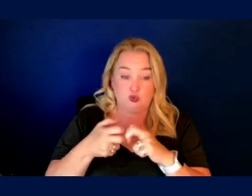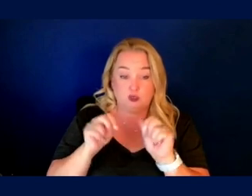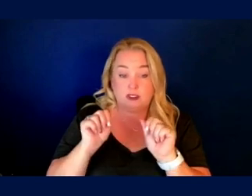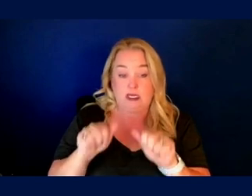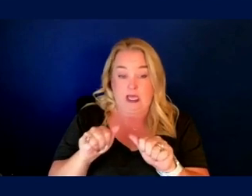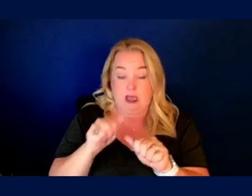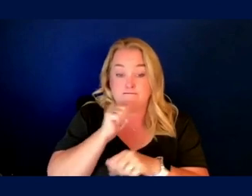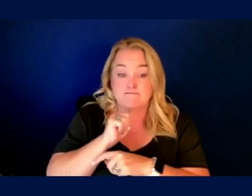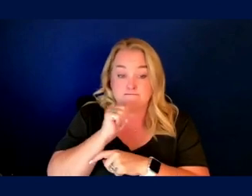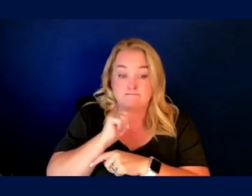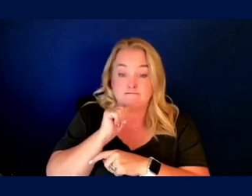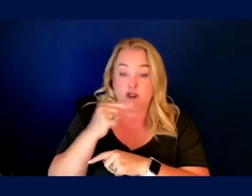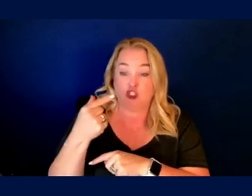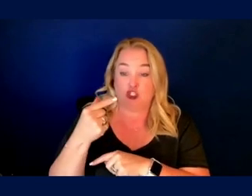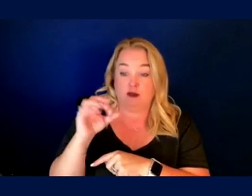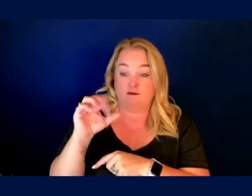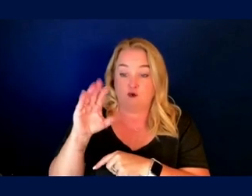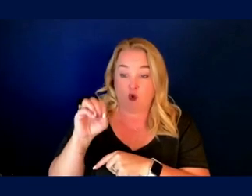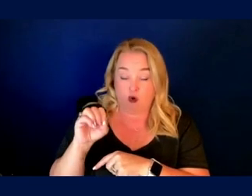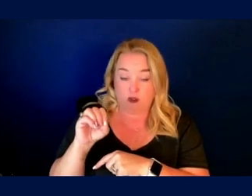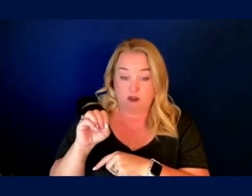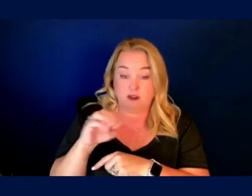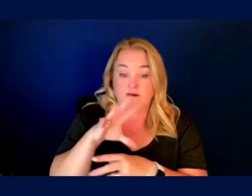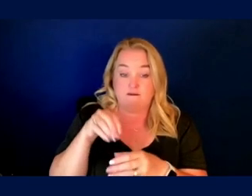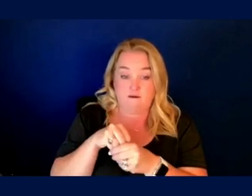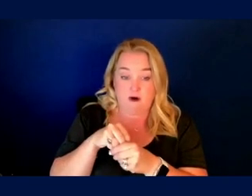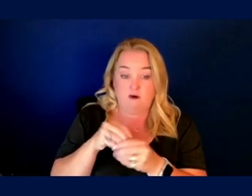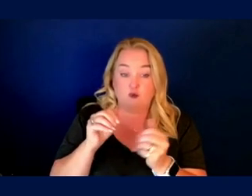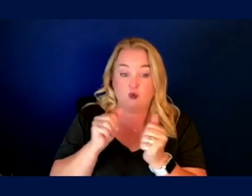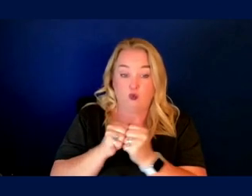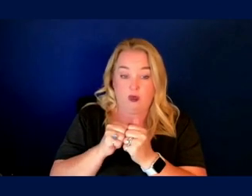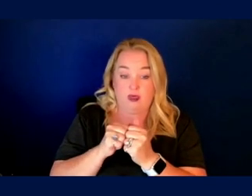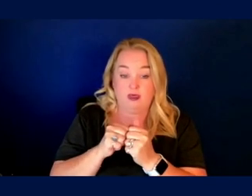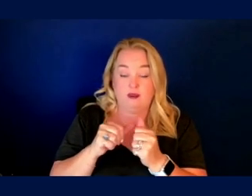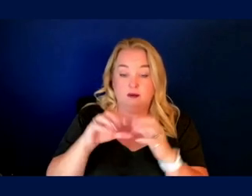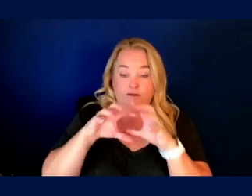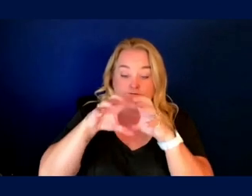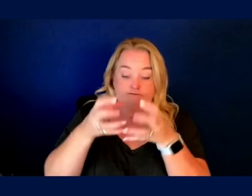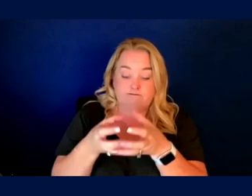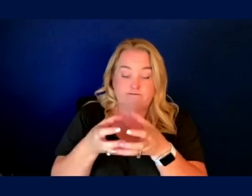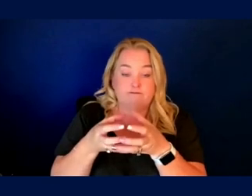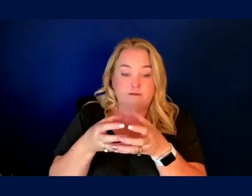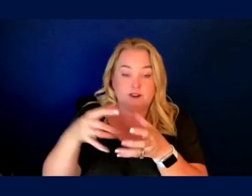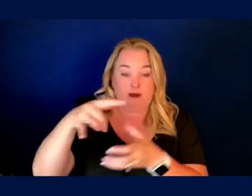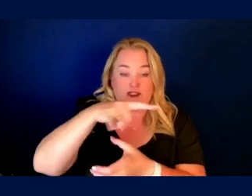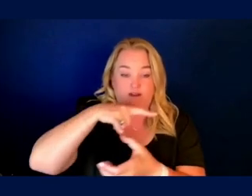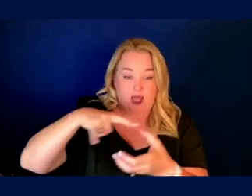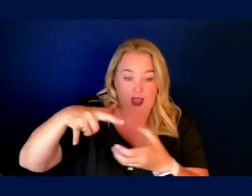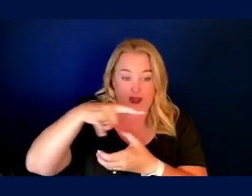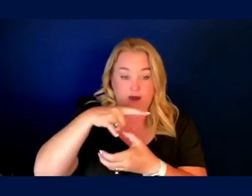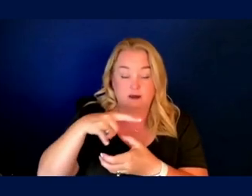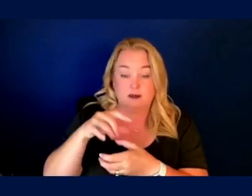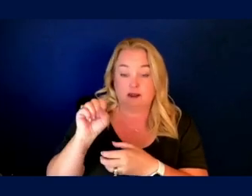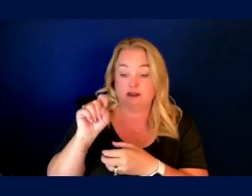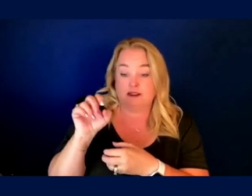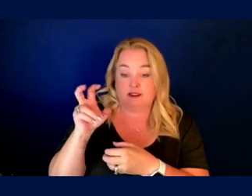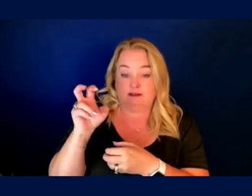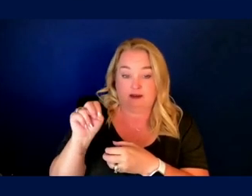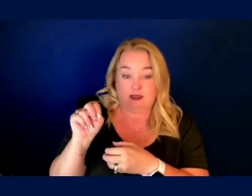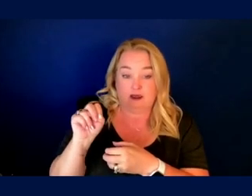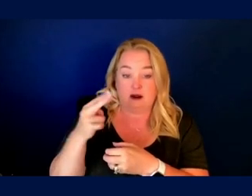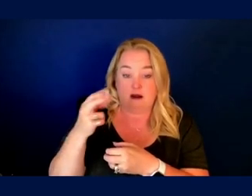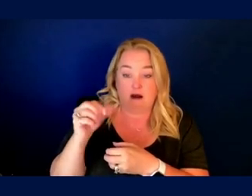-forces involved in at least a suborbital spaceflight. Stephen Hawking, a famous physicist who had